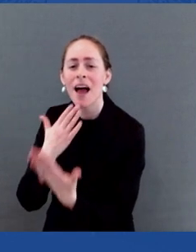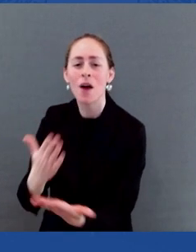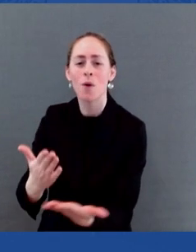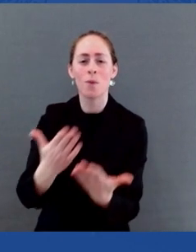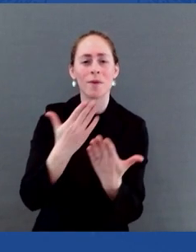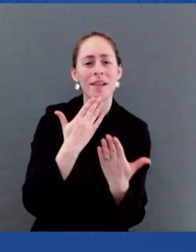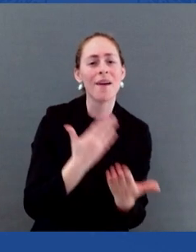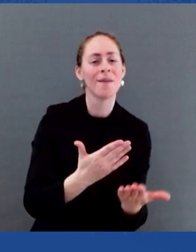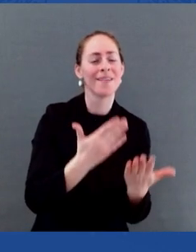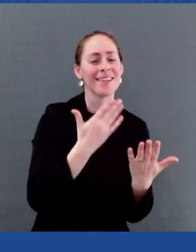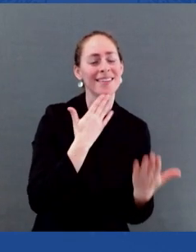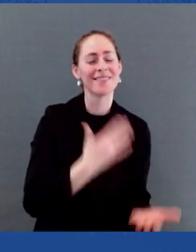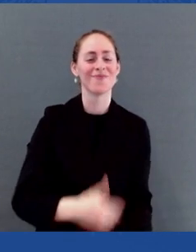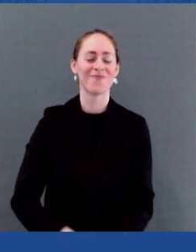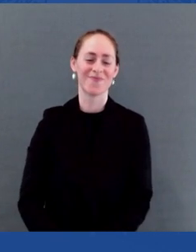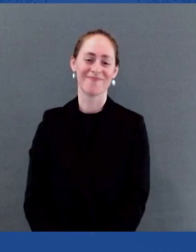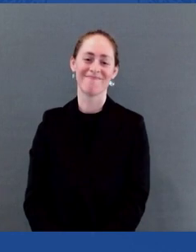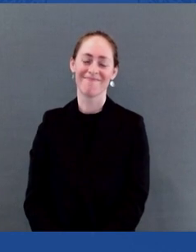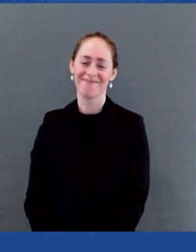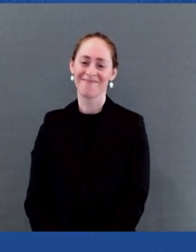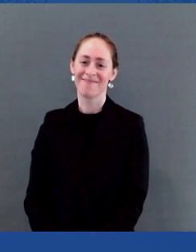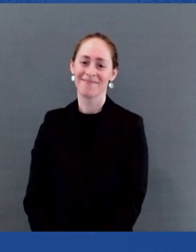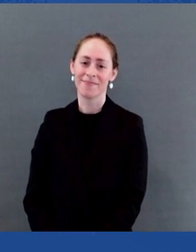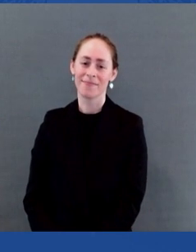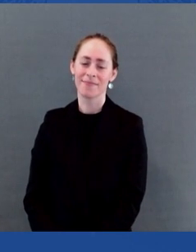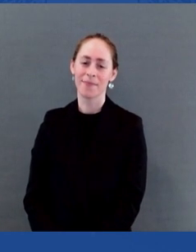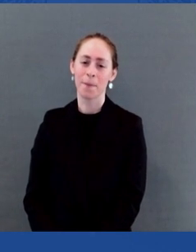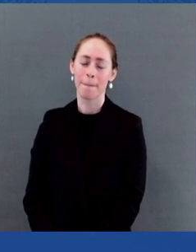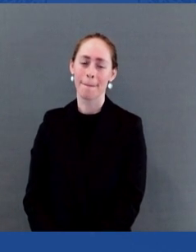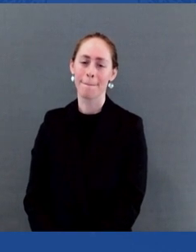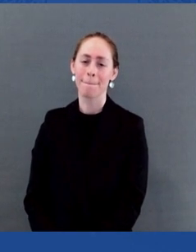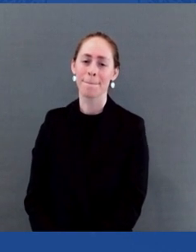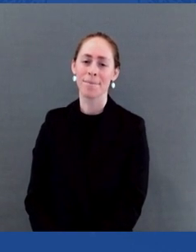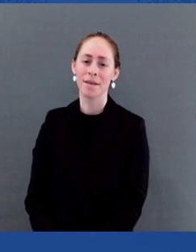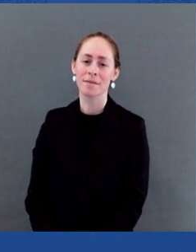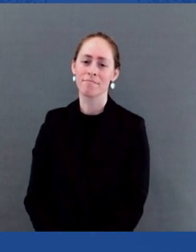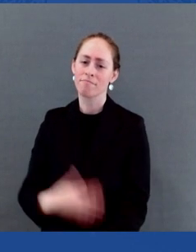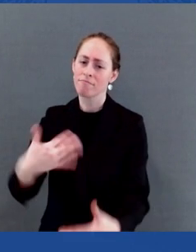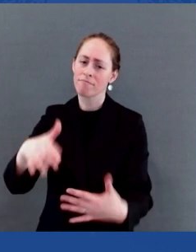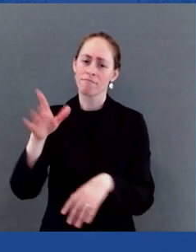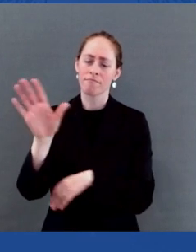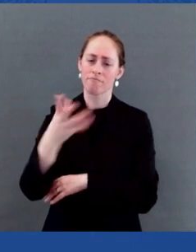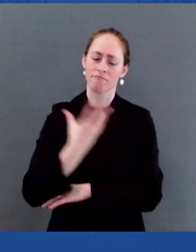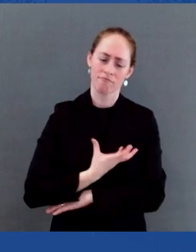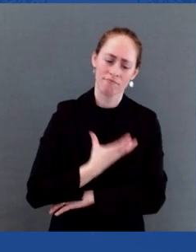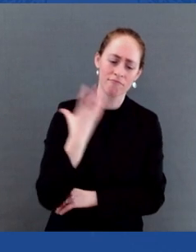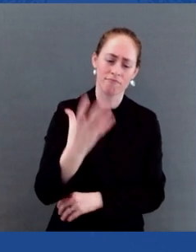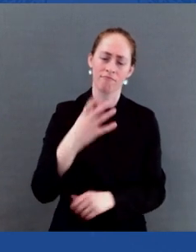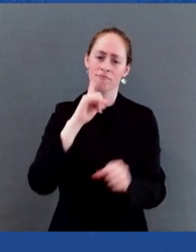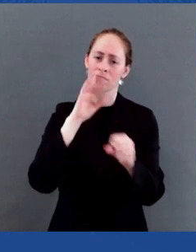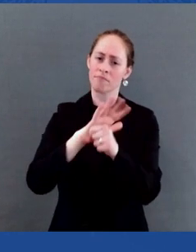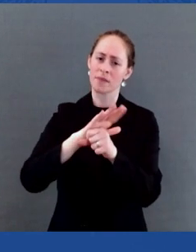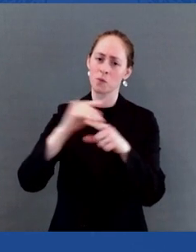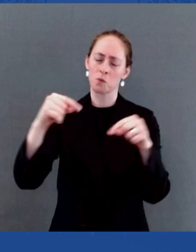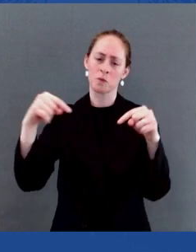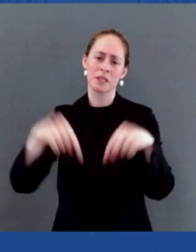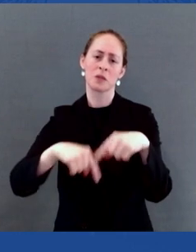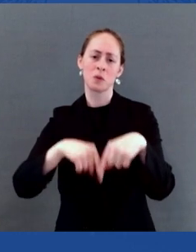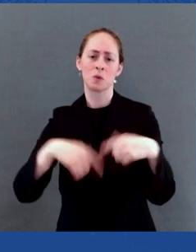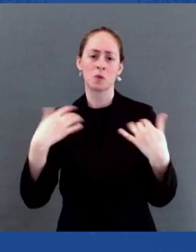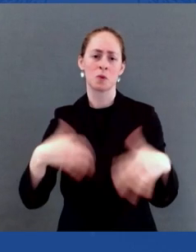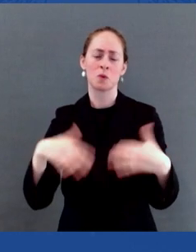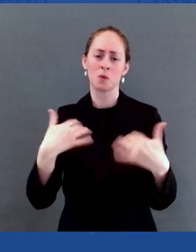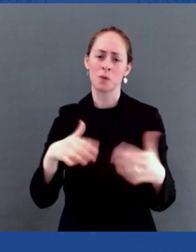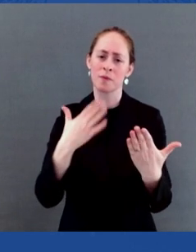generis with all of you. You're just incredibly committed to this. And it's an issue that has a long history of bipartisan support. So, looking forward to